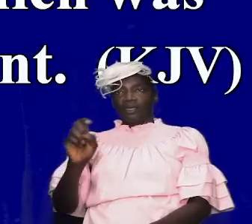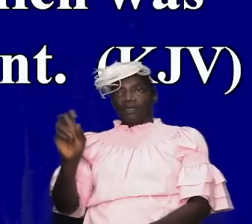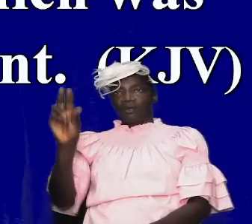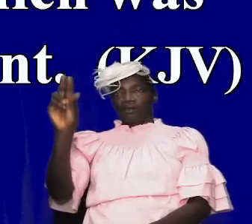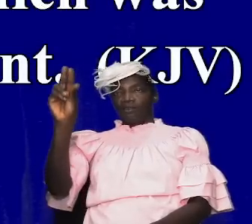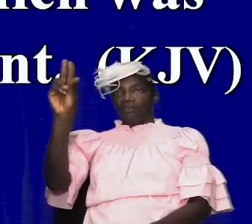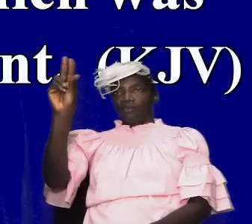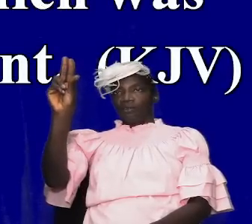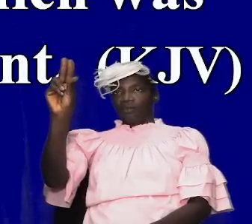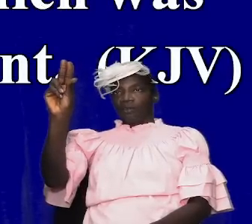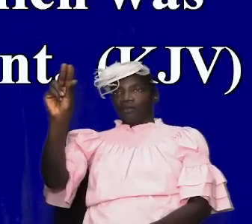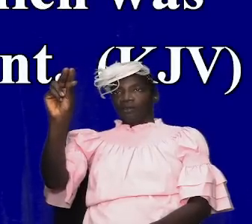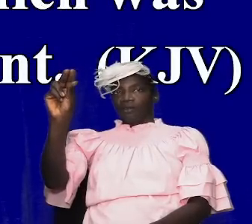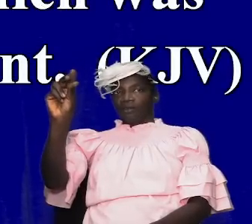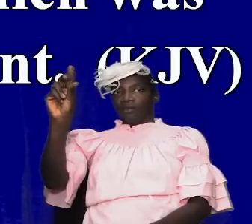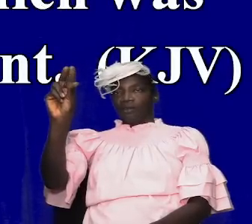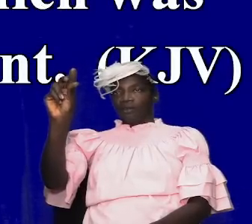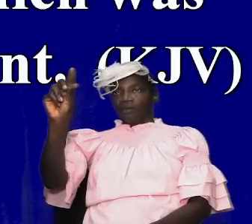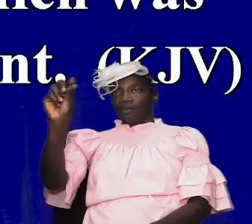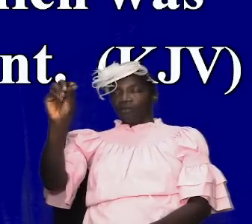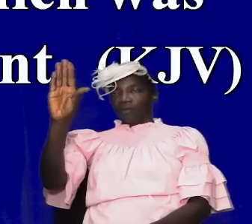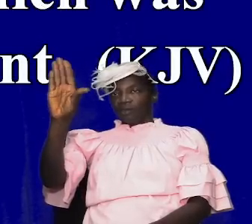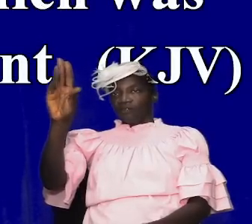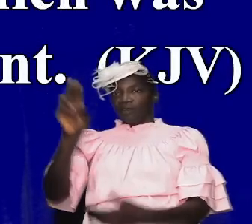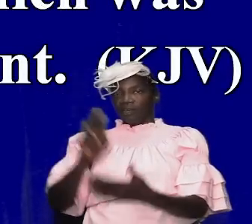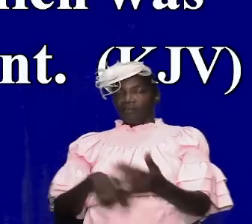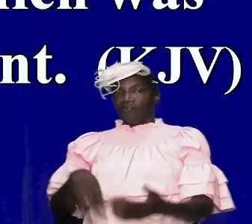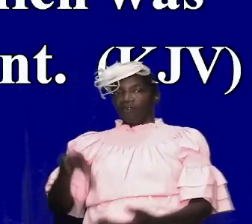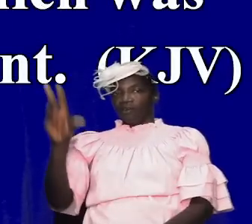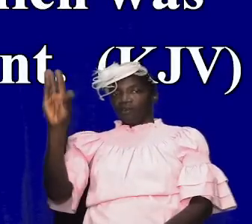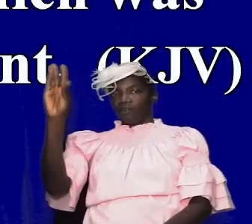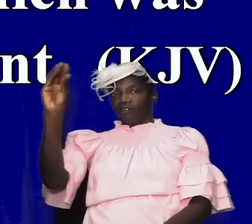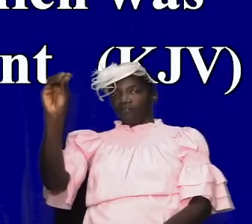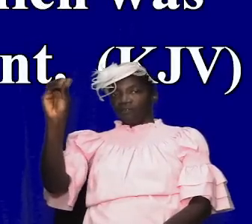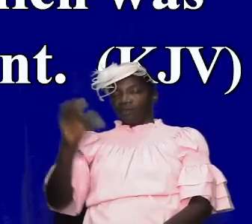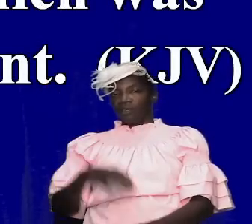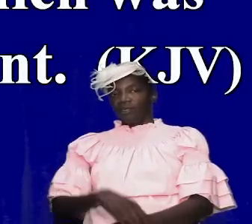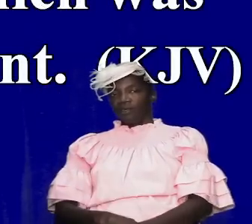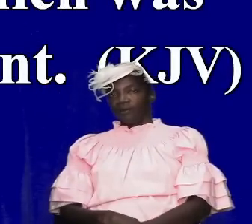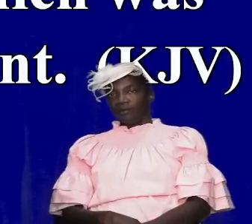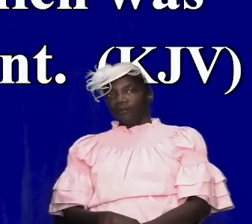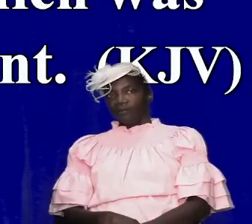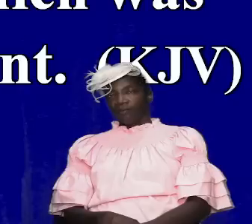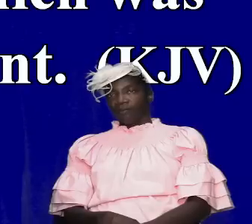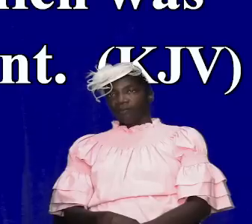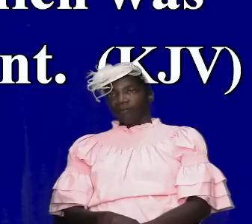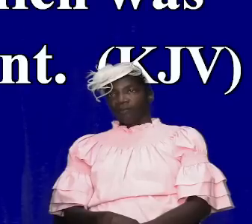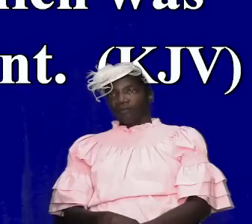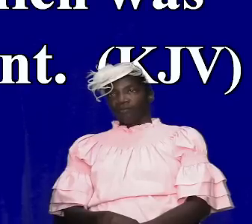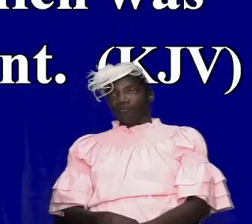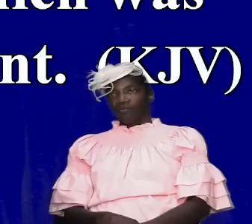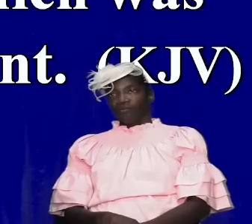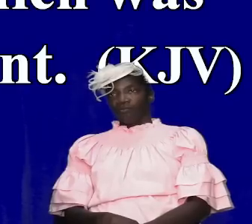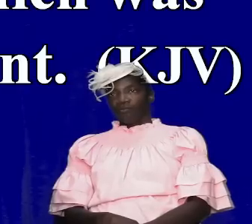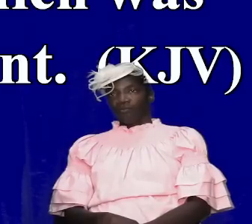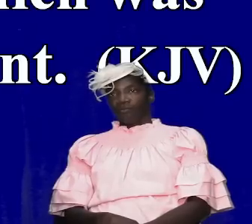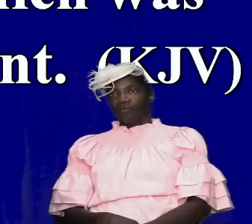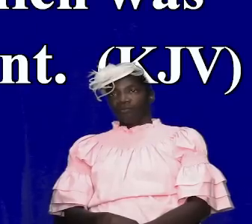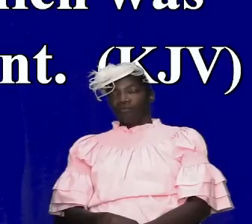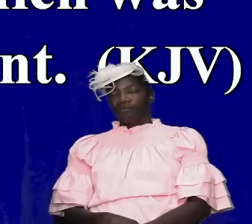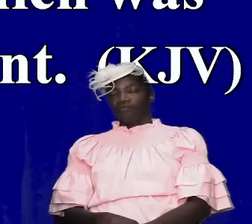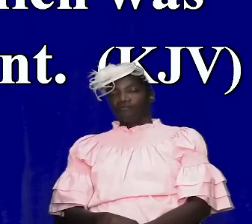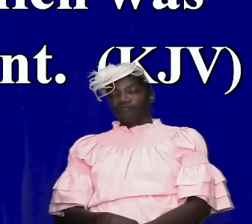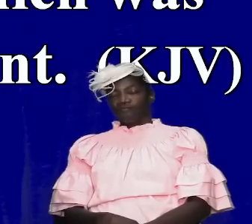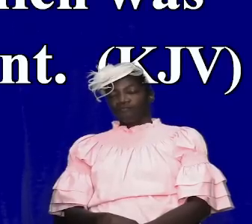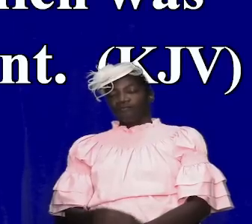some instructions and talking to moses and and telling you know i better set up the tabernacle i want to